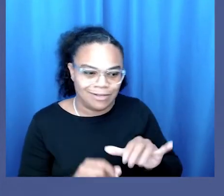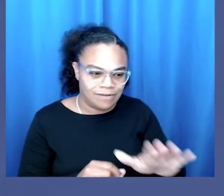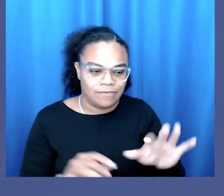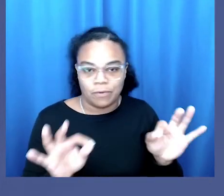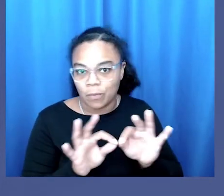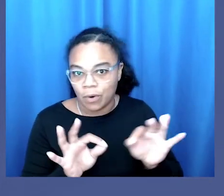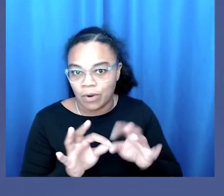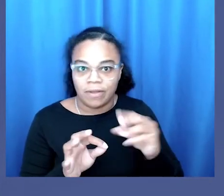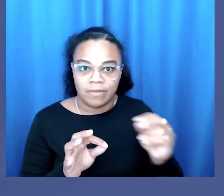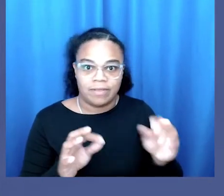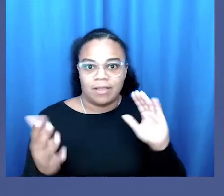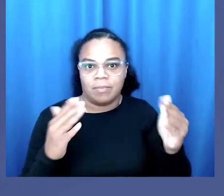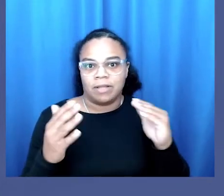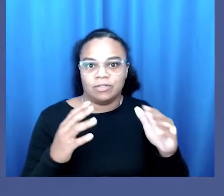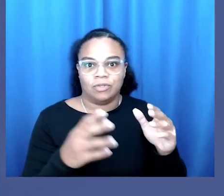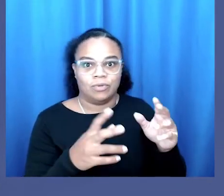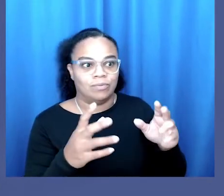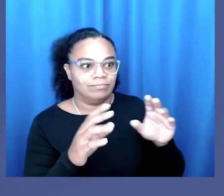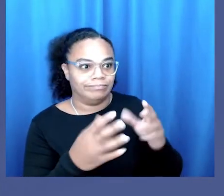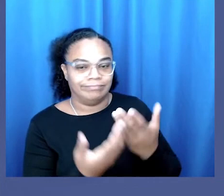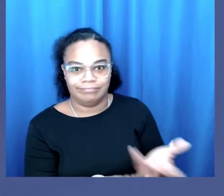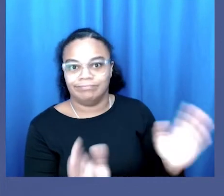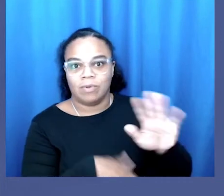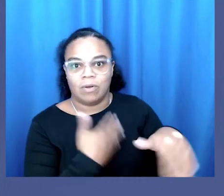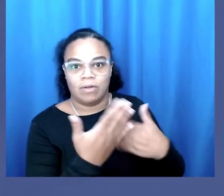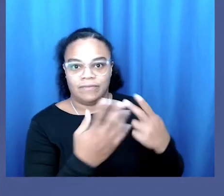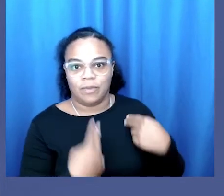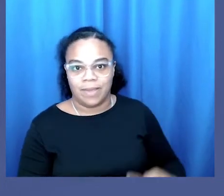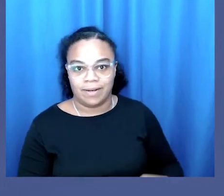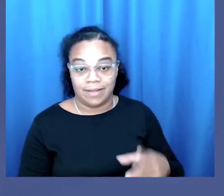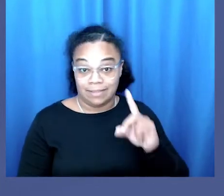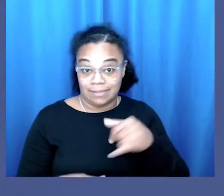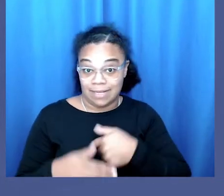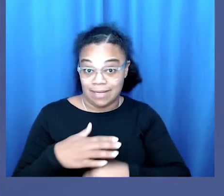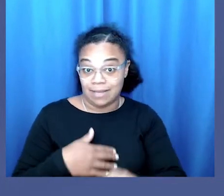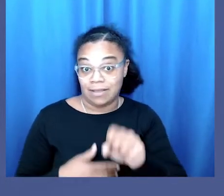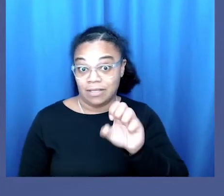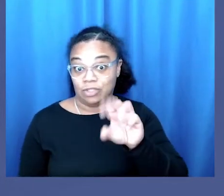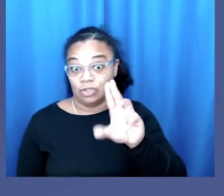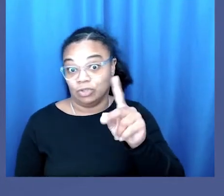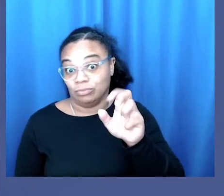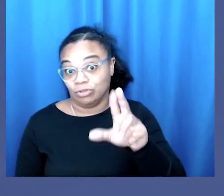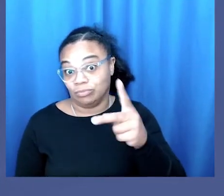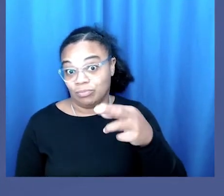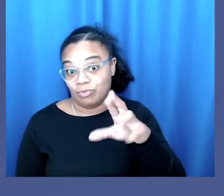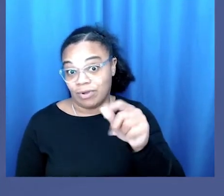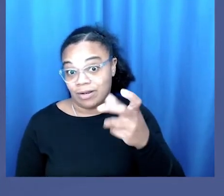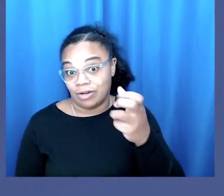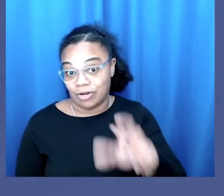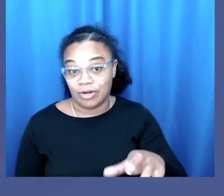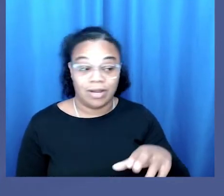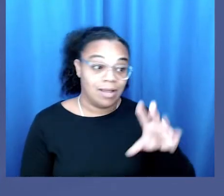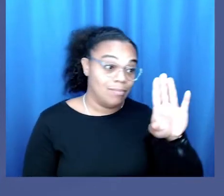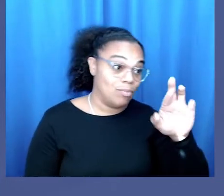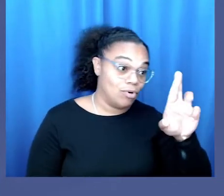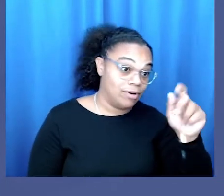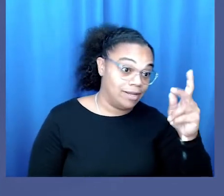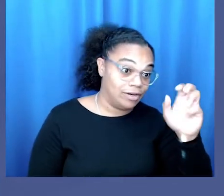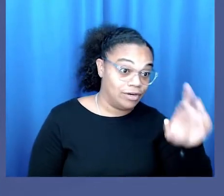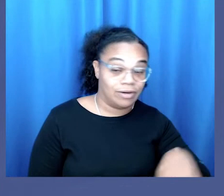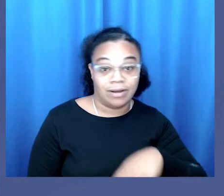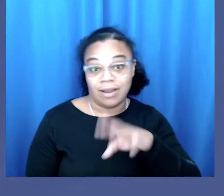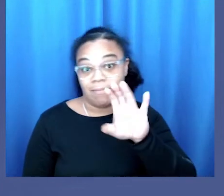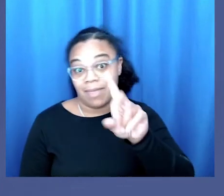measure of their worth in para-humanity or inhumanity. Did I give birth to a super predator, a breeder, a welfare princess,